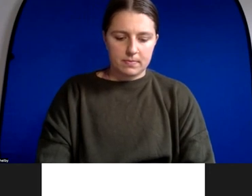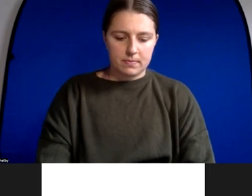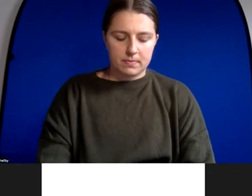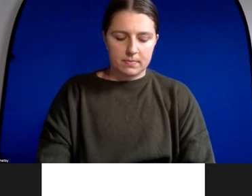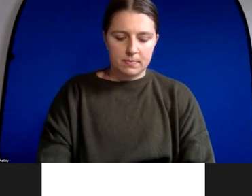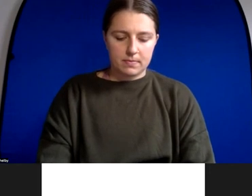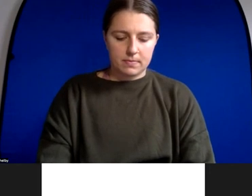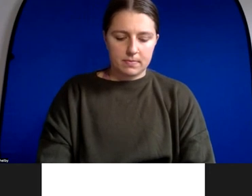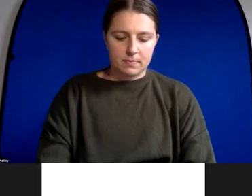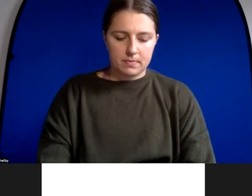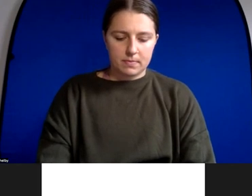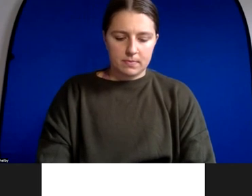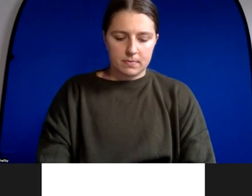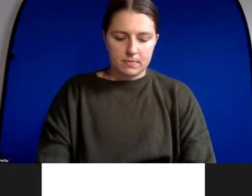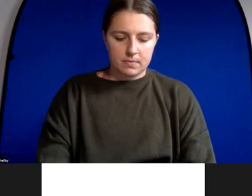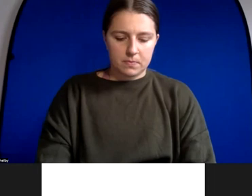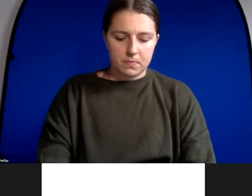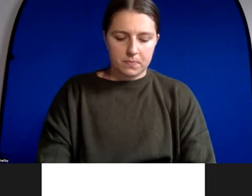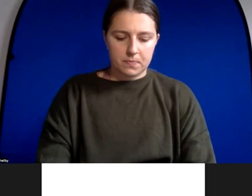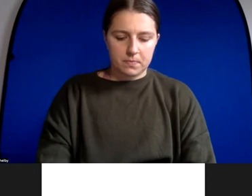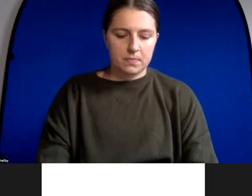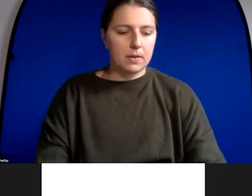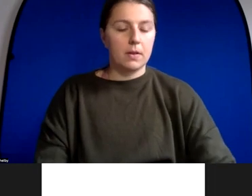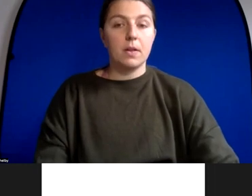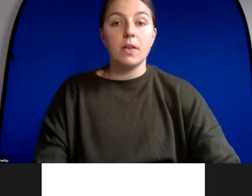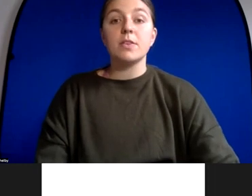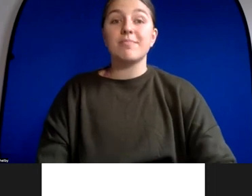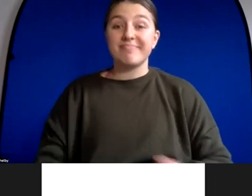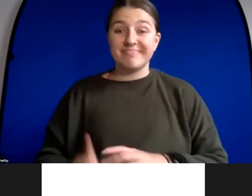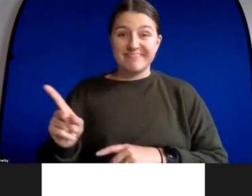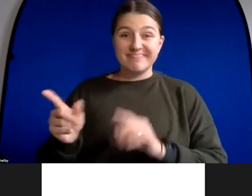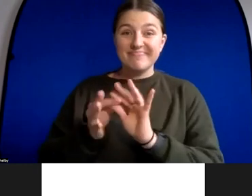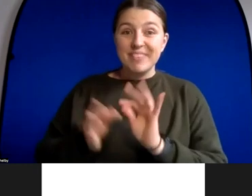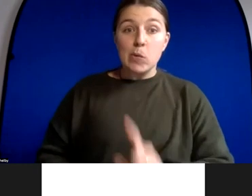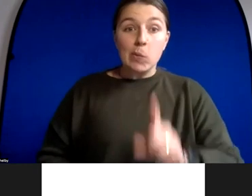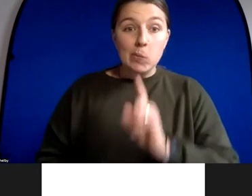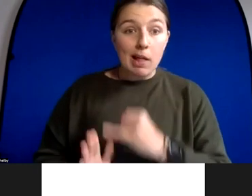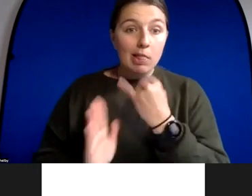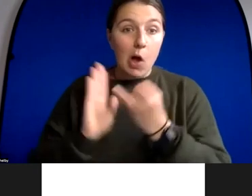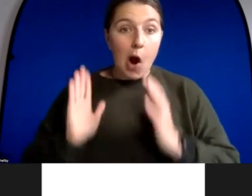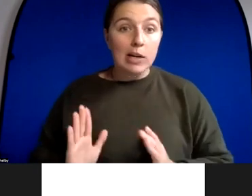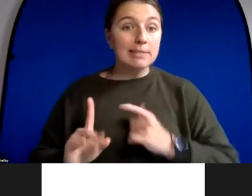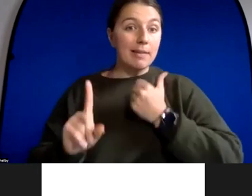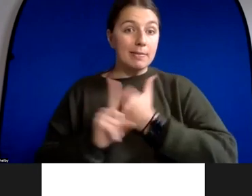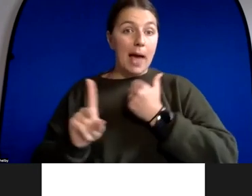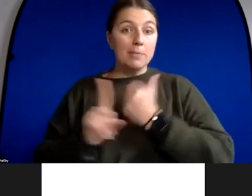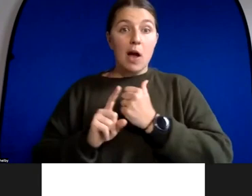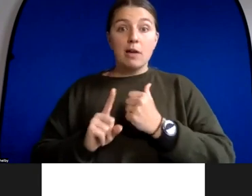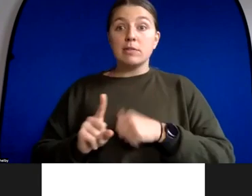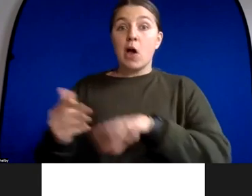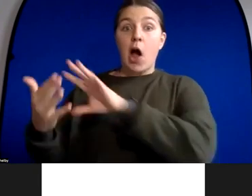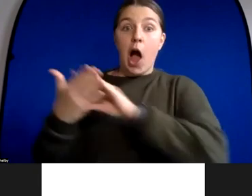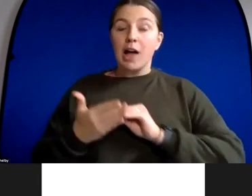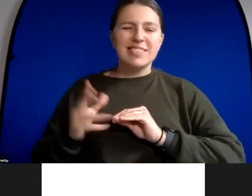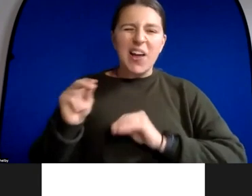artists they steal it then incorporate enough of themselves to make it their own we haven't i